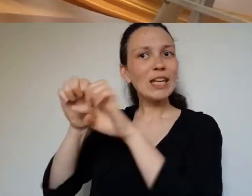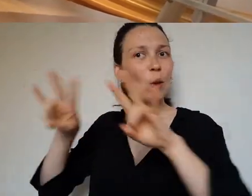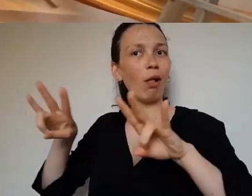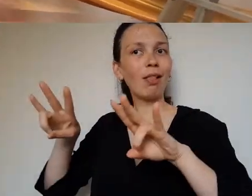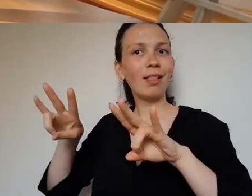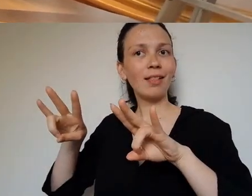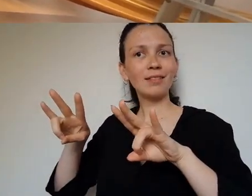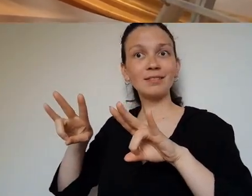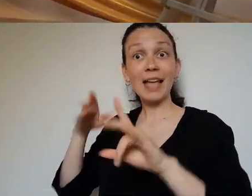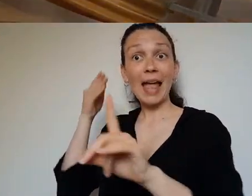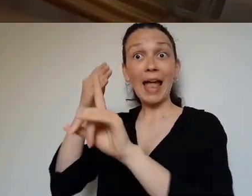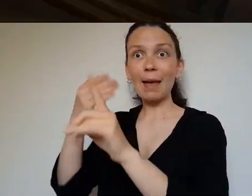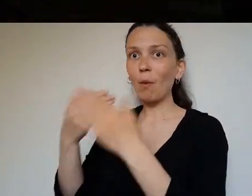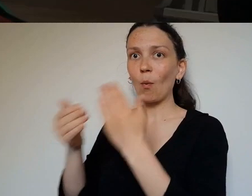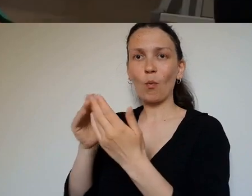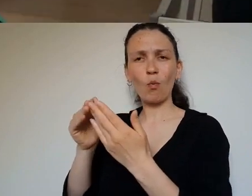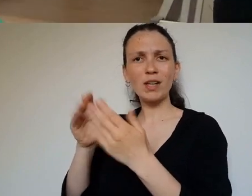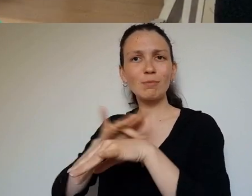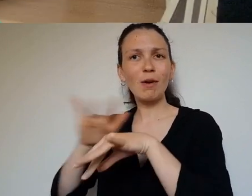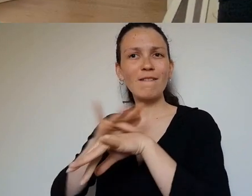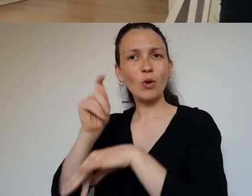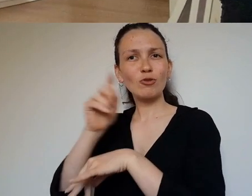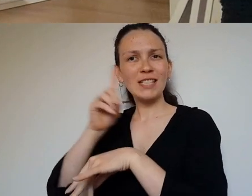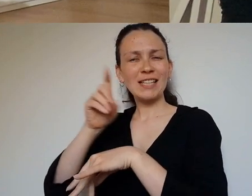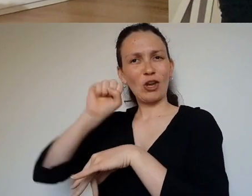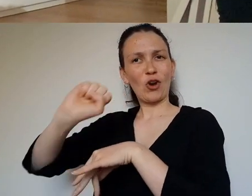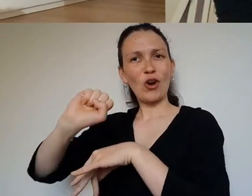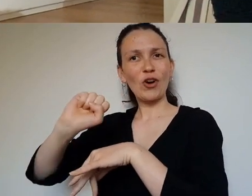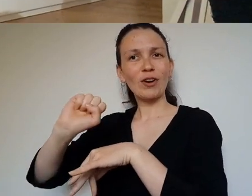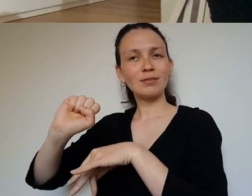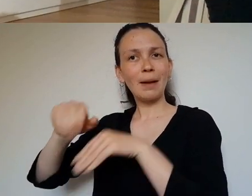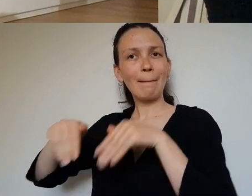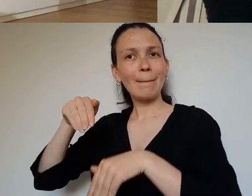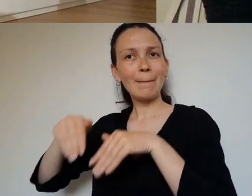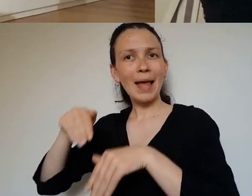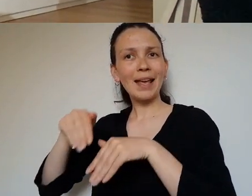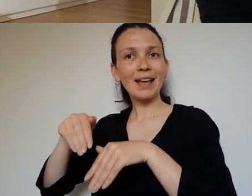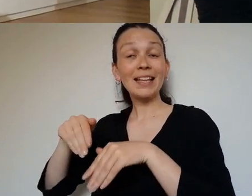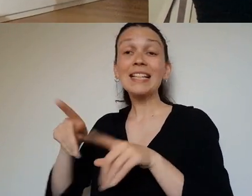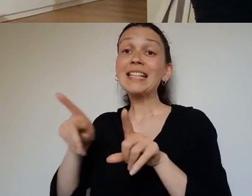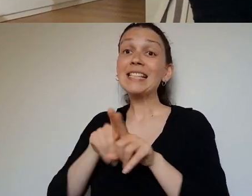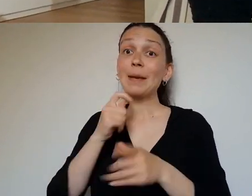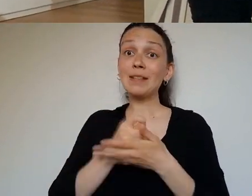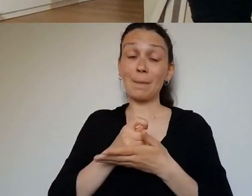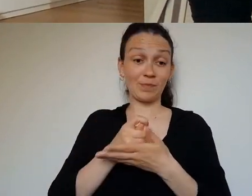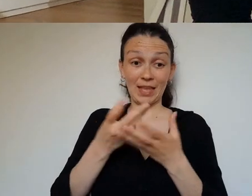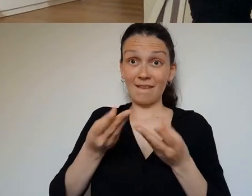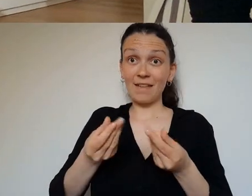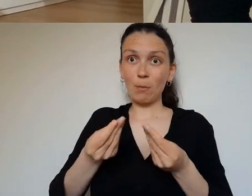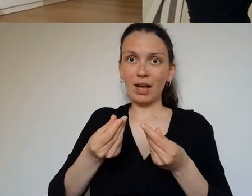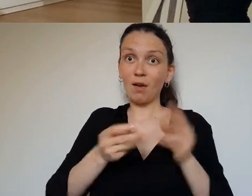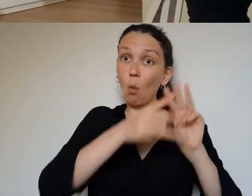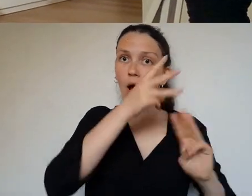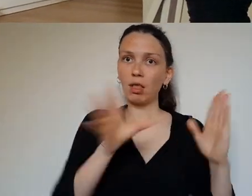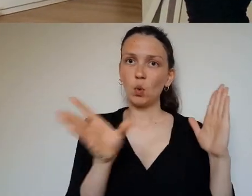Deevy's ballet. The fabric is solidly anchored to the wall, just as the ethics of the project are deeply embedded, and this is what